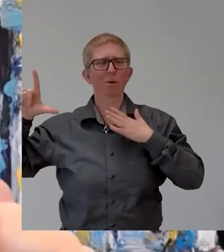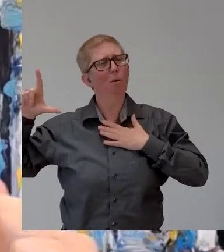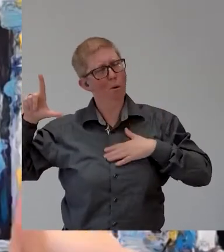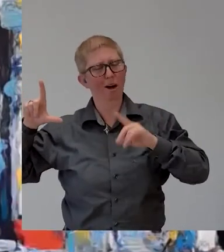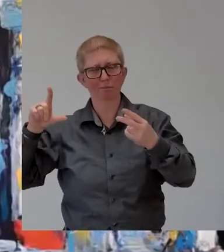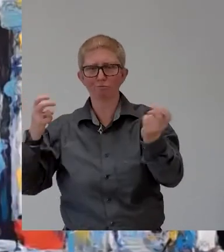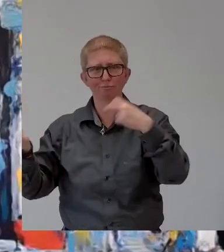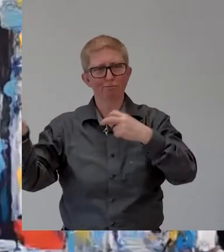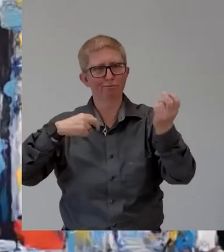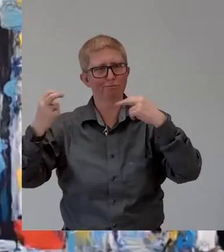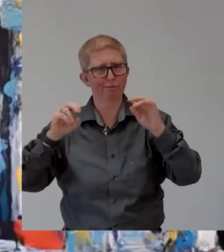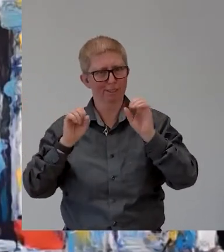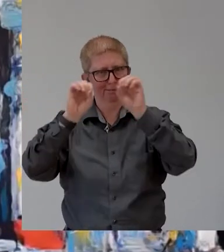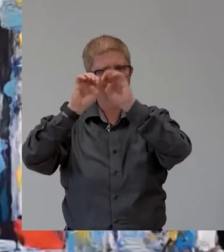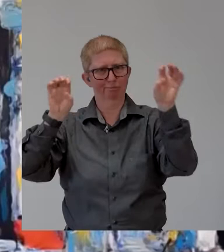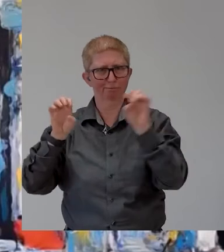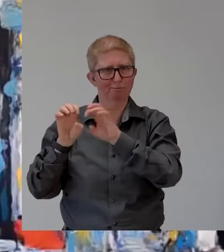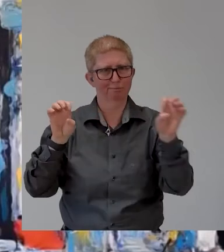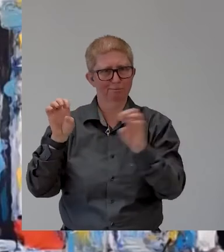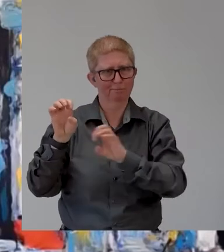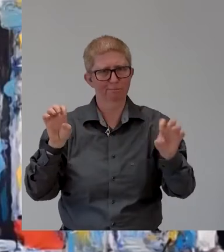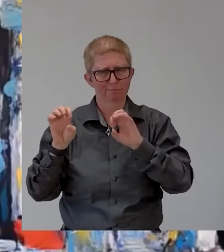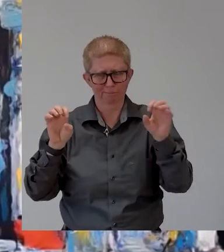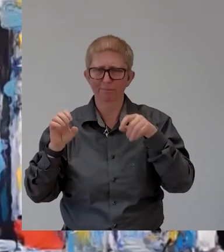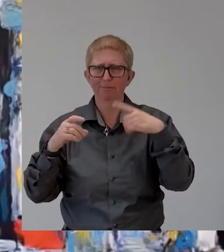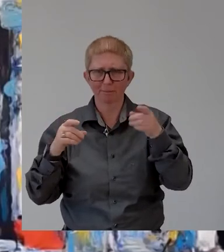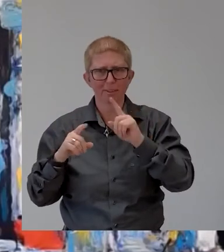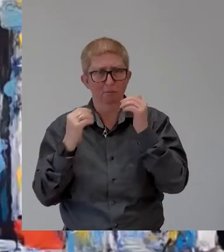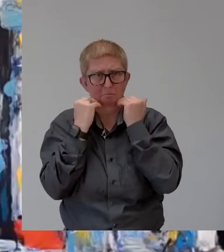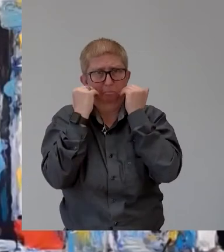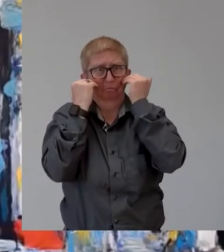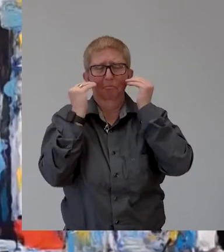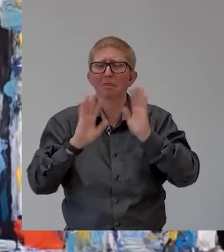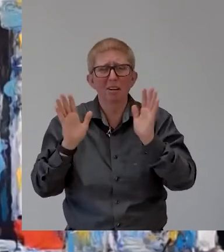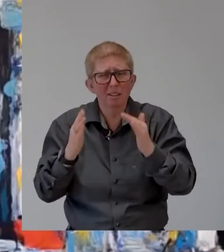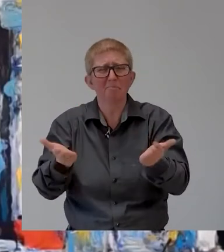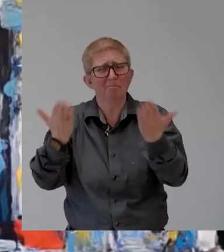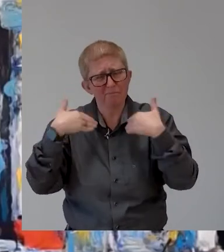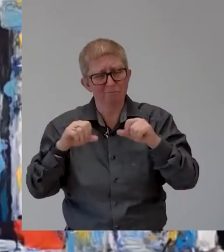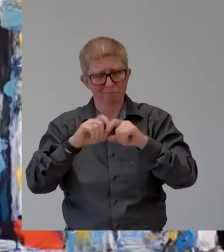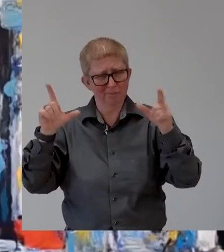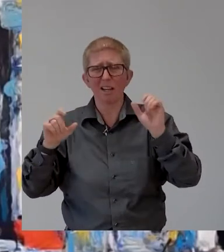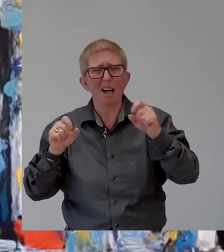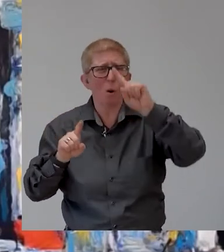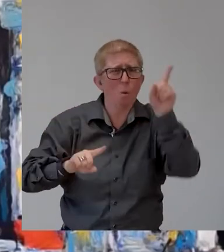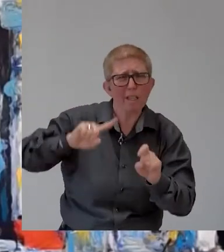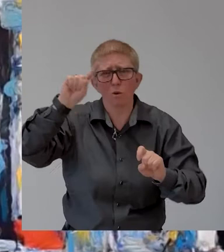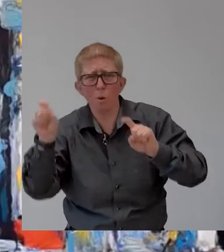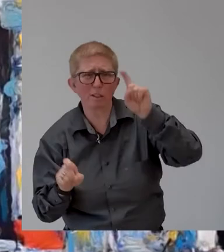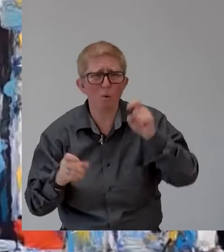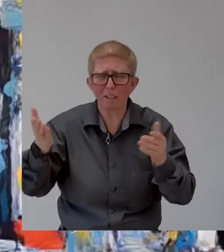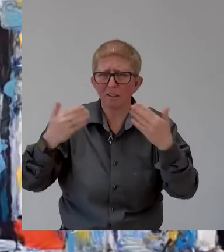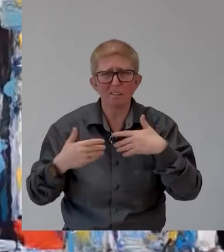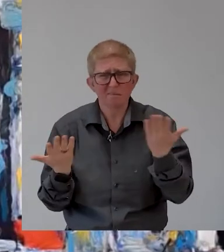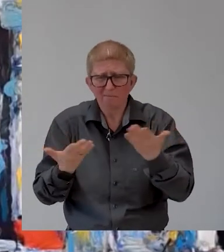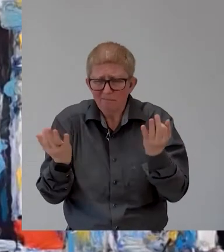have to participate really try the best and there's no wrong answers in this session so during this one hour long